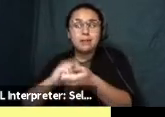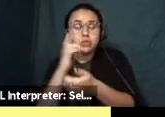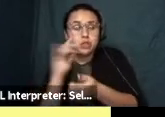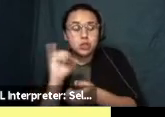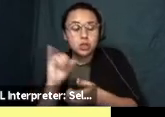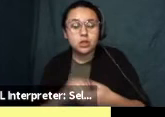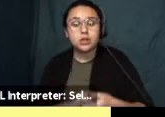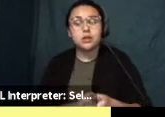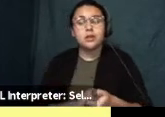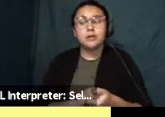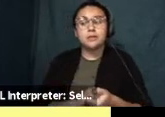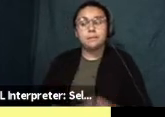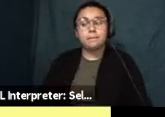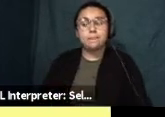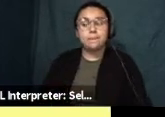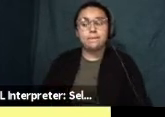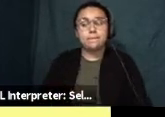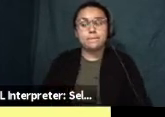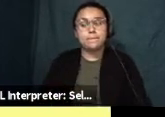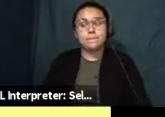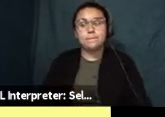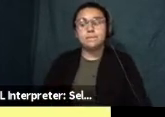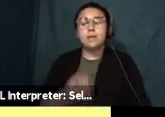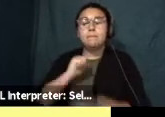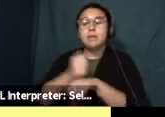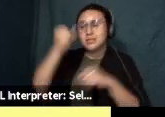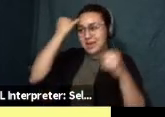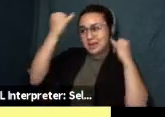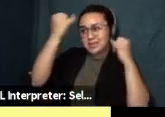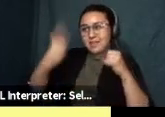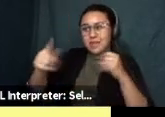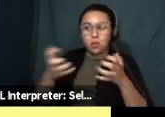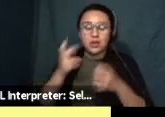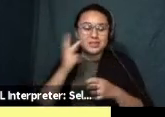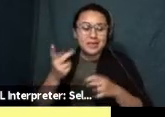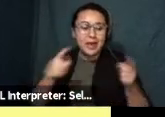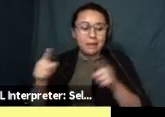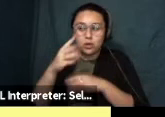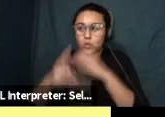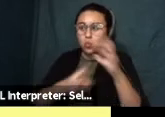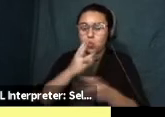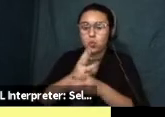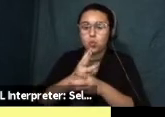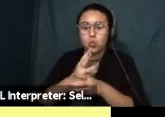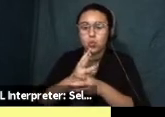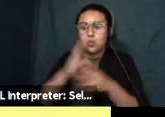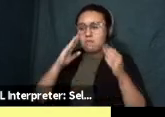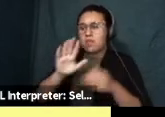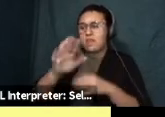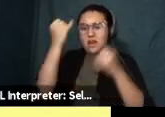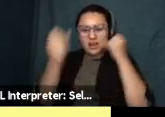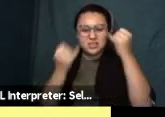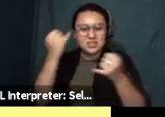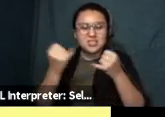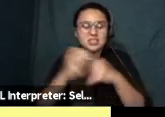uh are based on just like ideas that they want to see happening in the world and I center their ideas or sometimes I